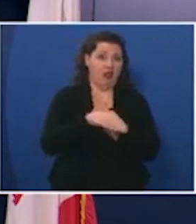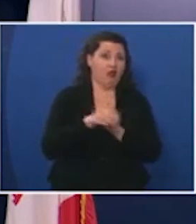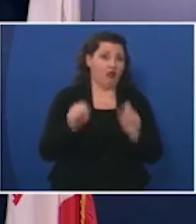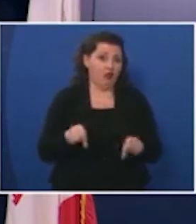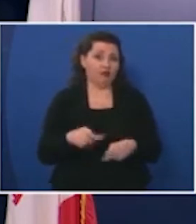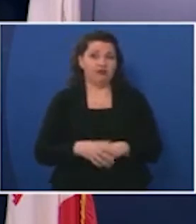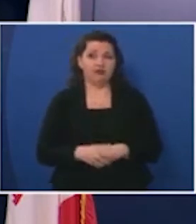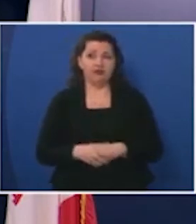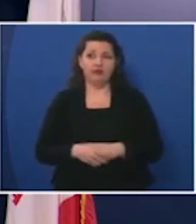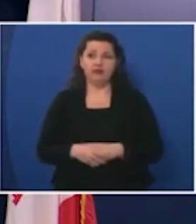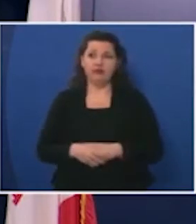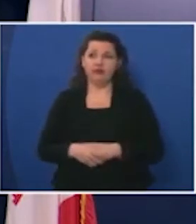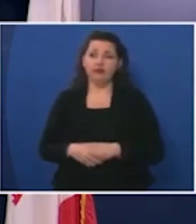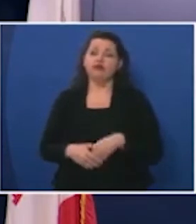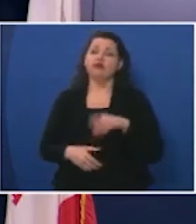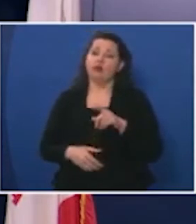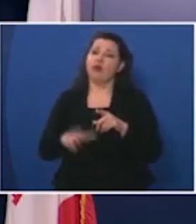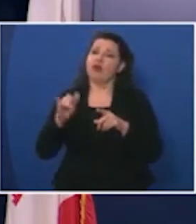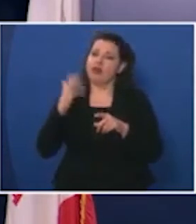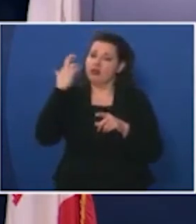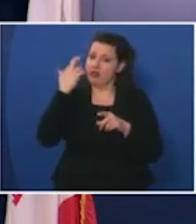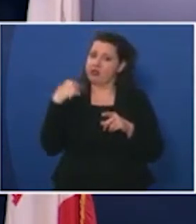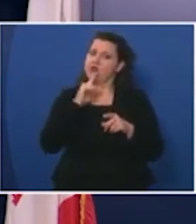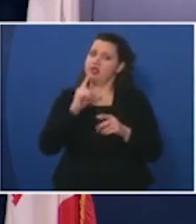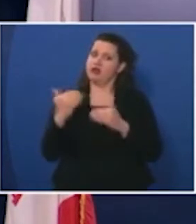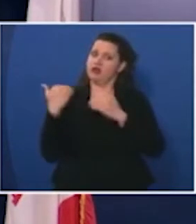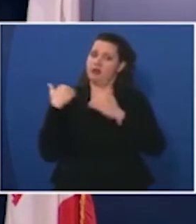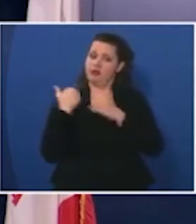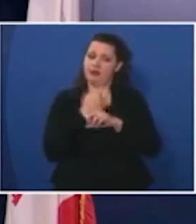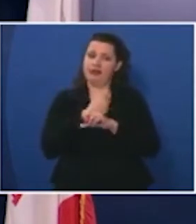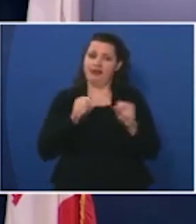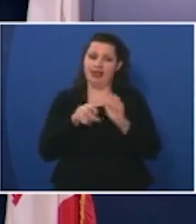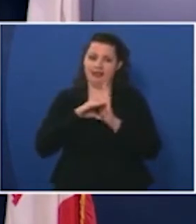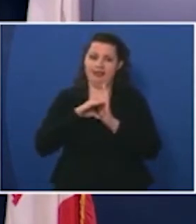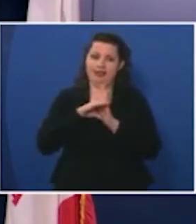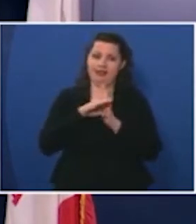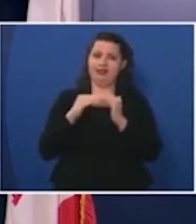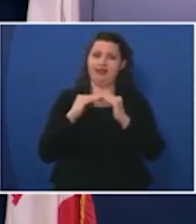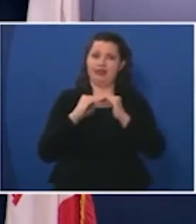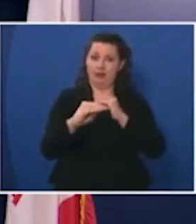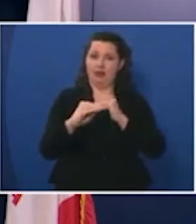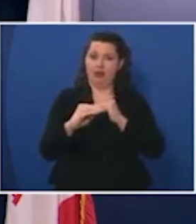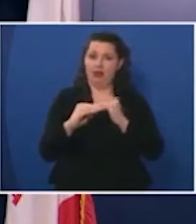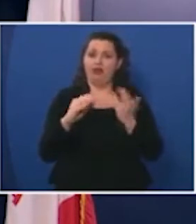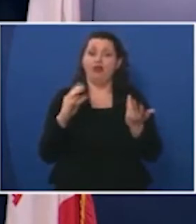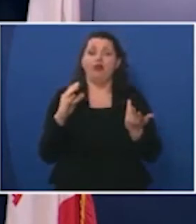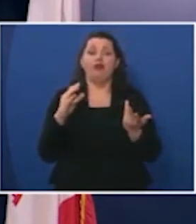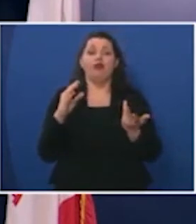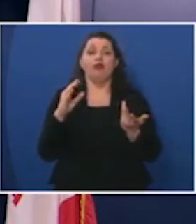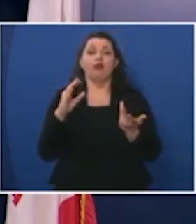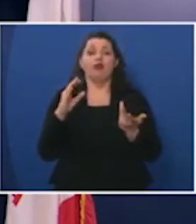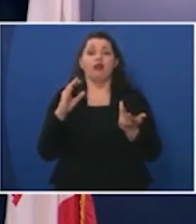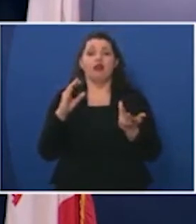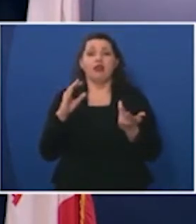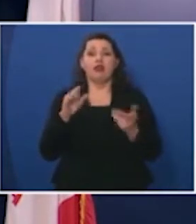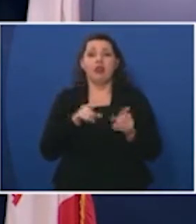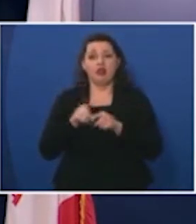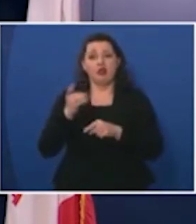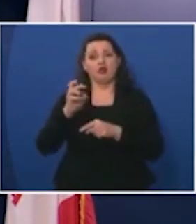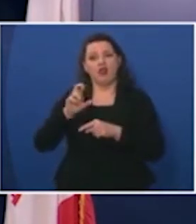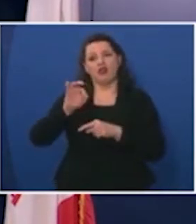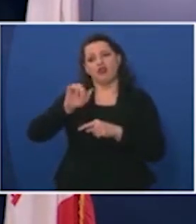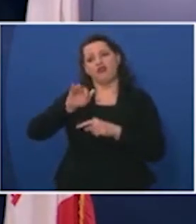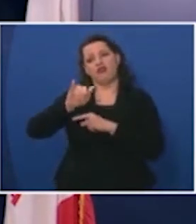well no that's why we've done it in a very responsible safe and stable manner and that's why i think he also said in those